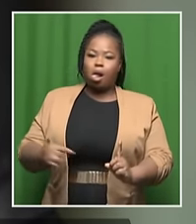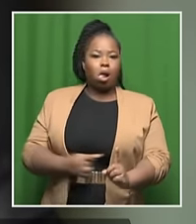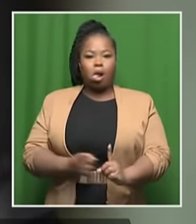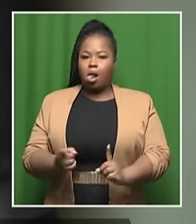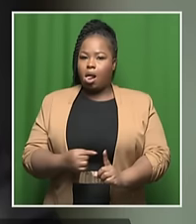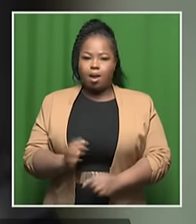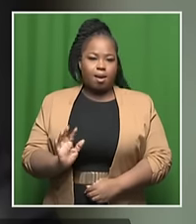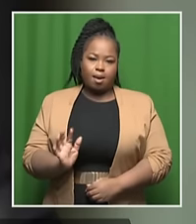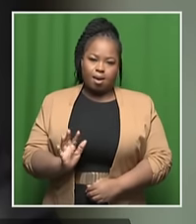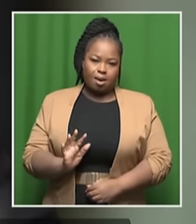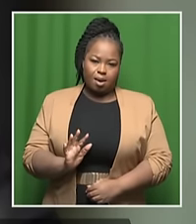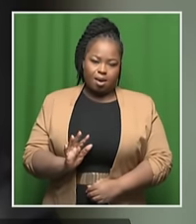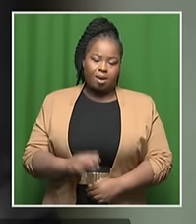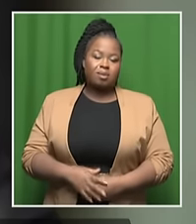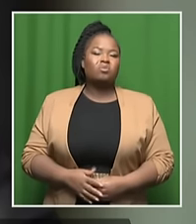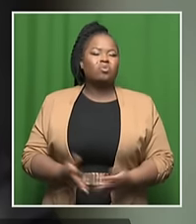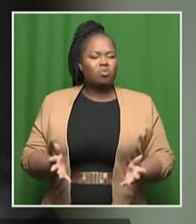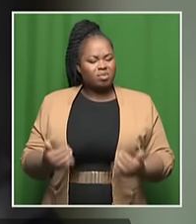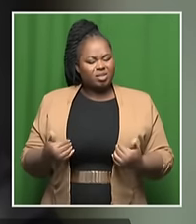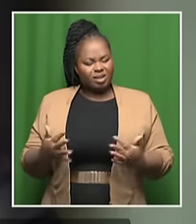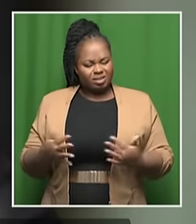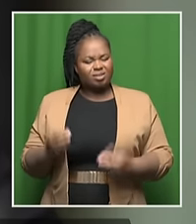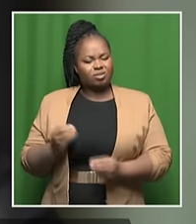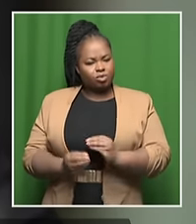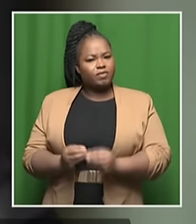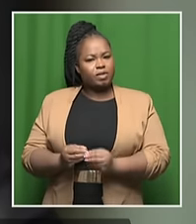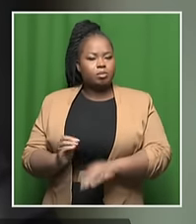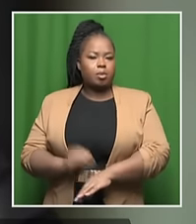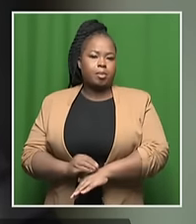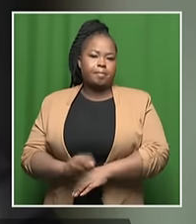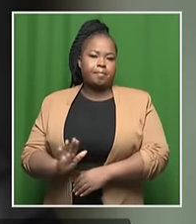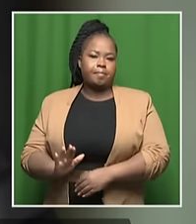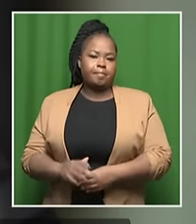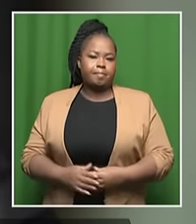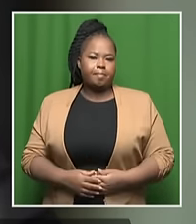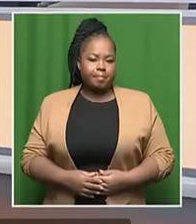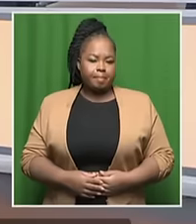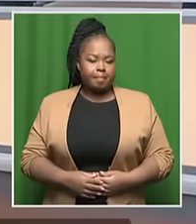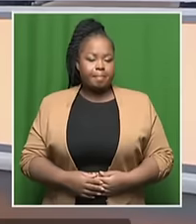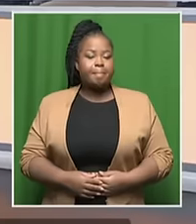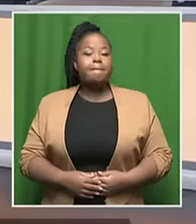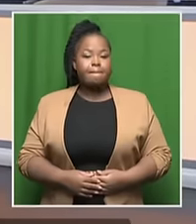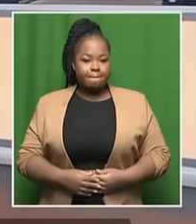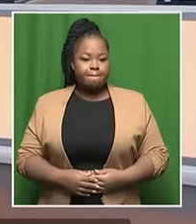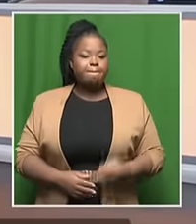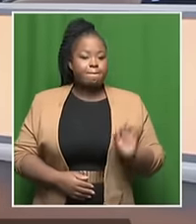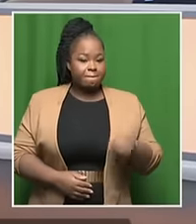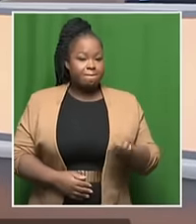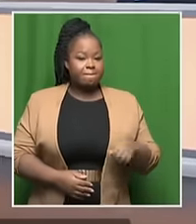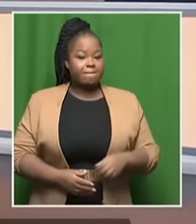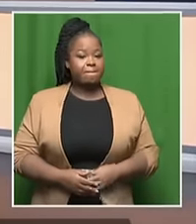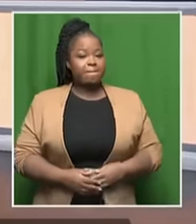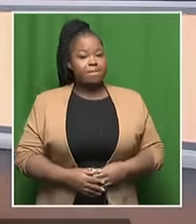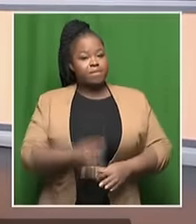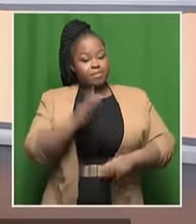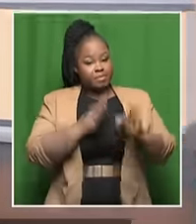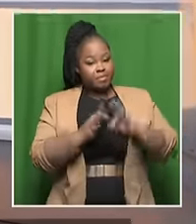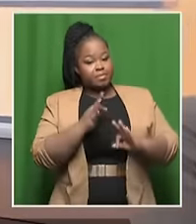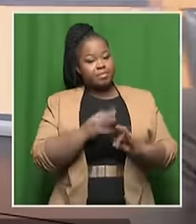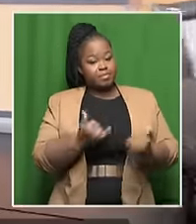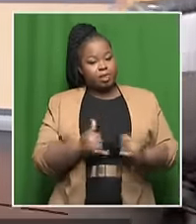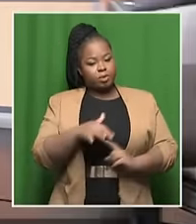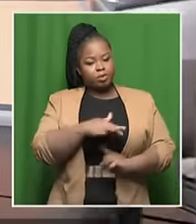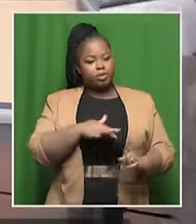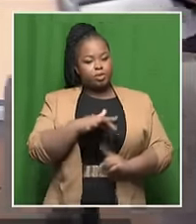it, and actually start fixing the problems. Yeah. All right. And that's painting a picture of the current